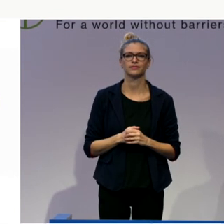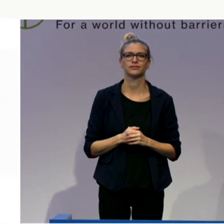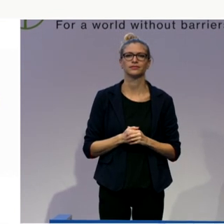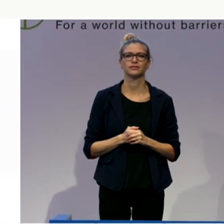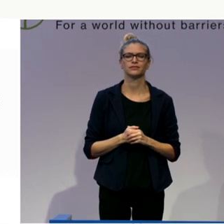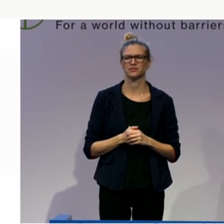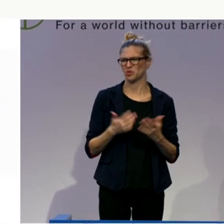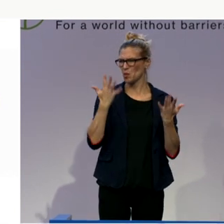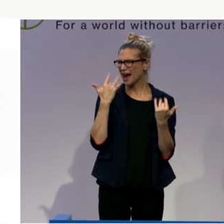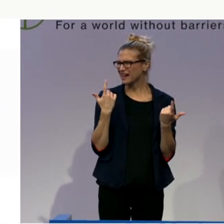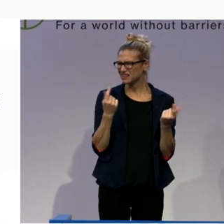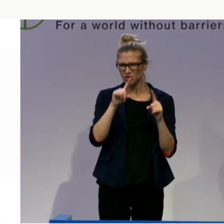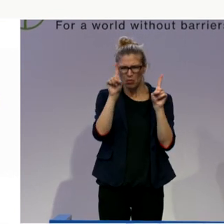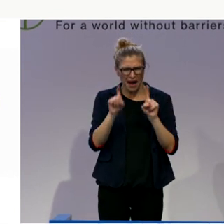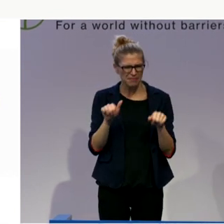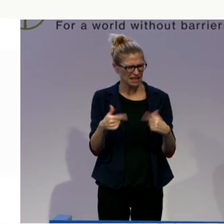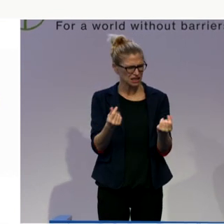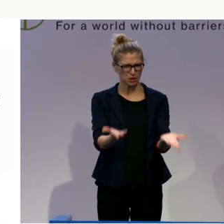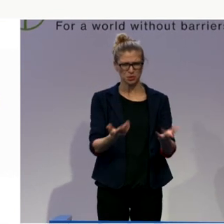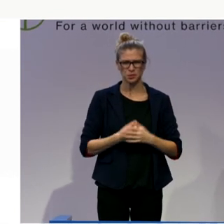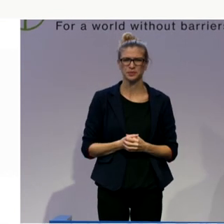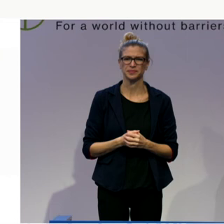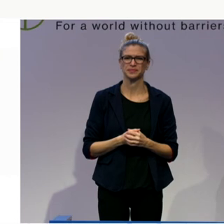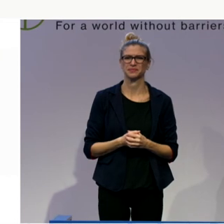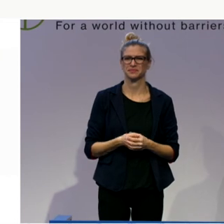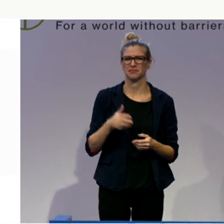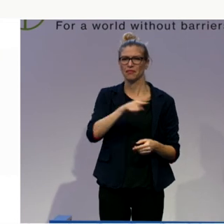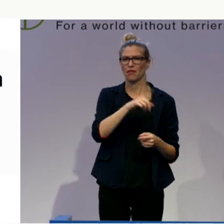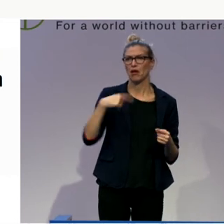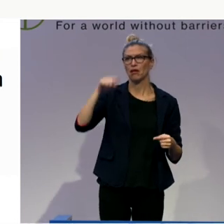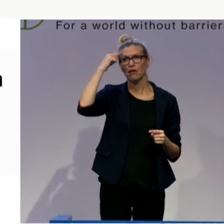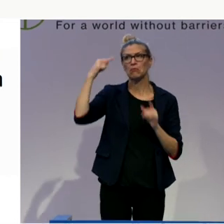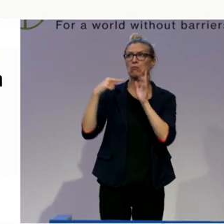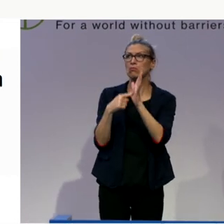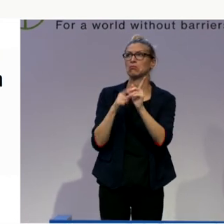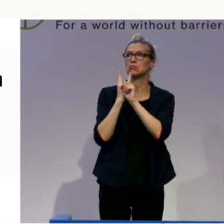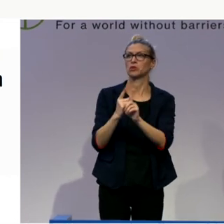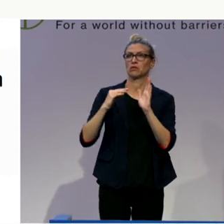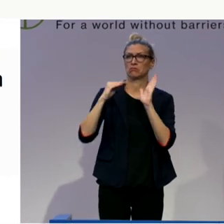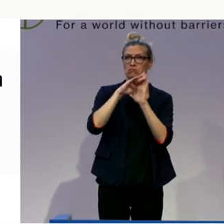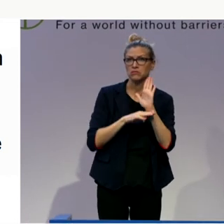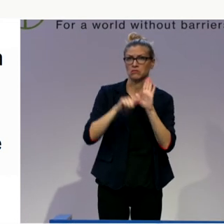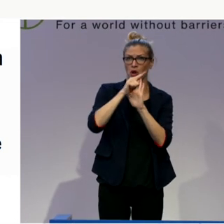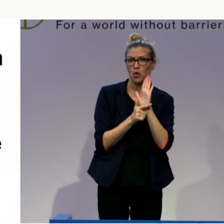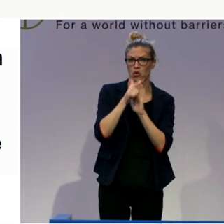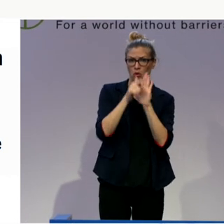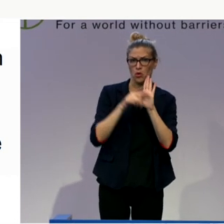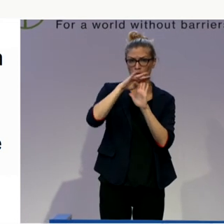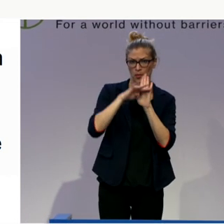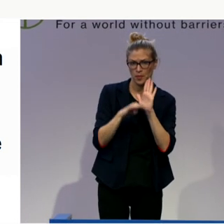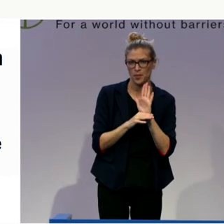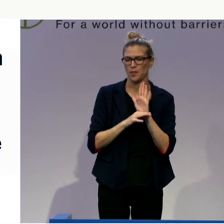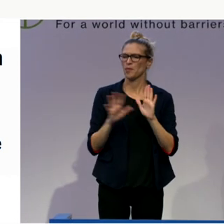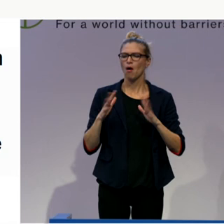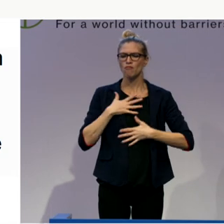not because we are thinking in a legal way, but because we have something like a moral reflex in